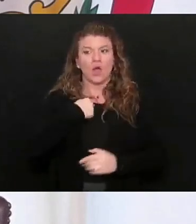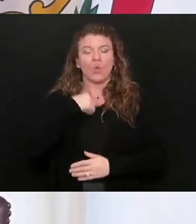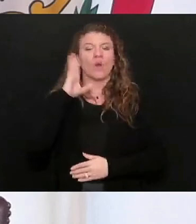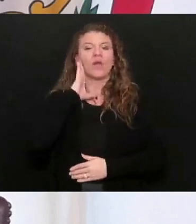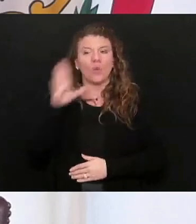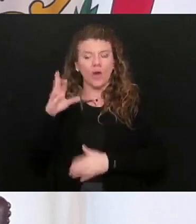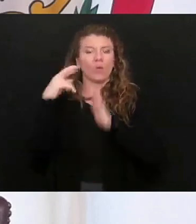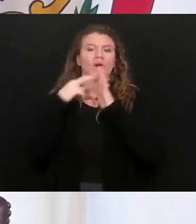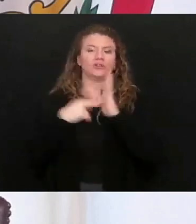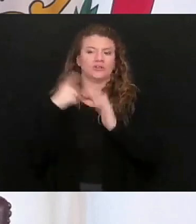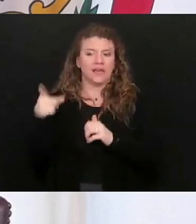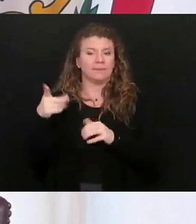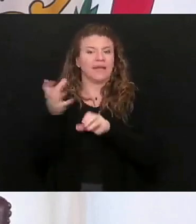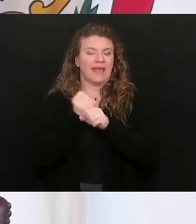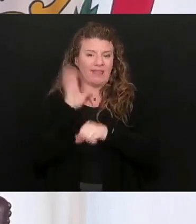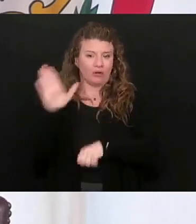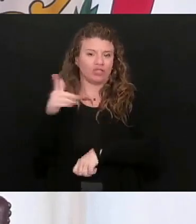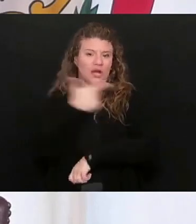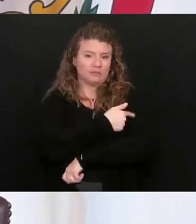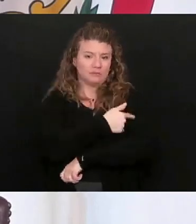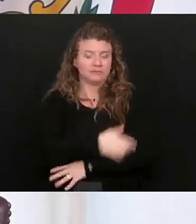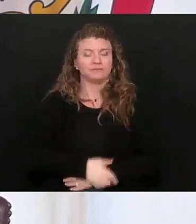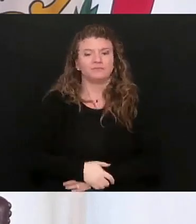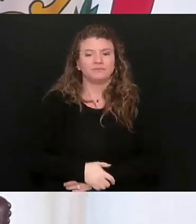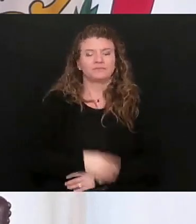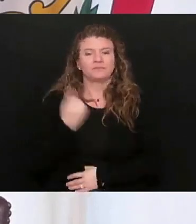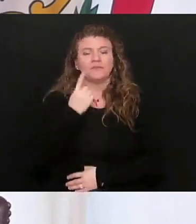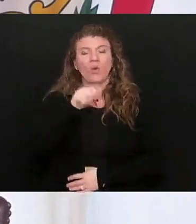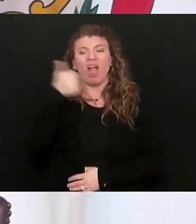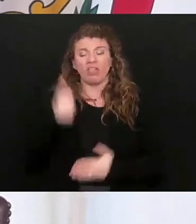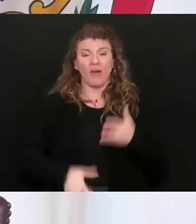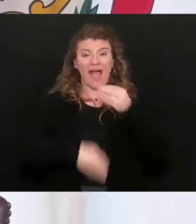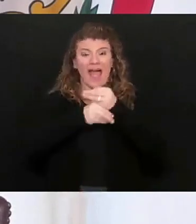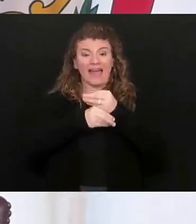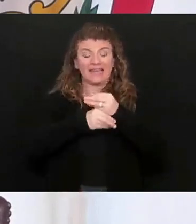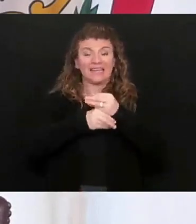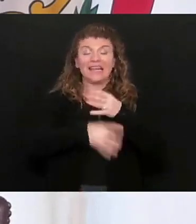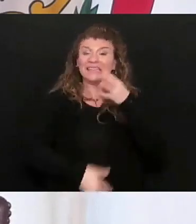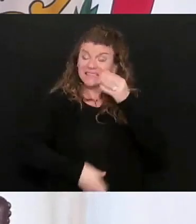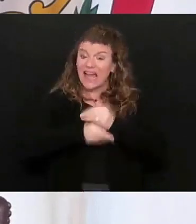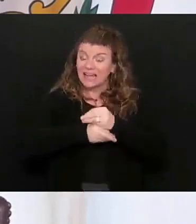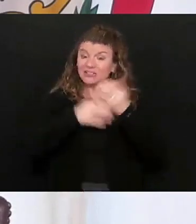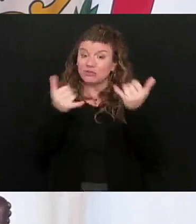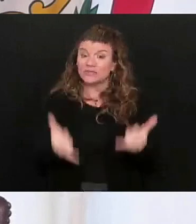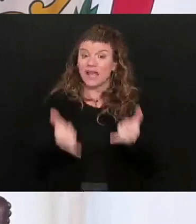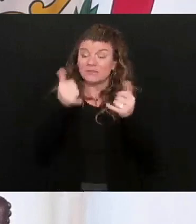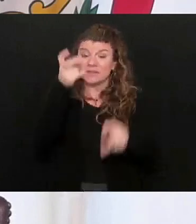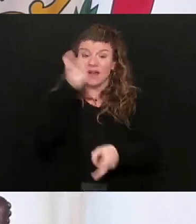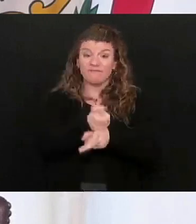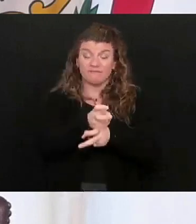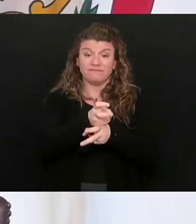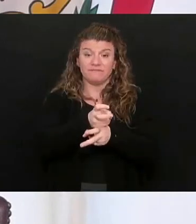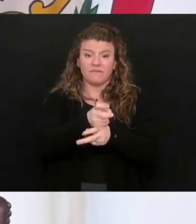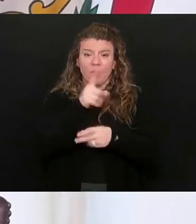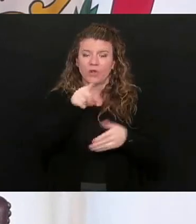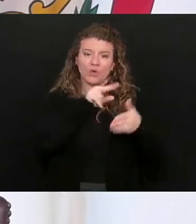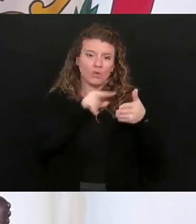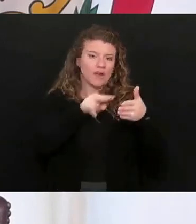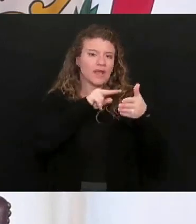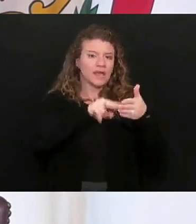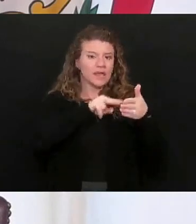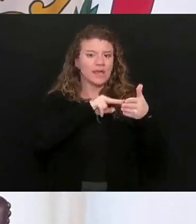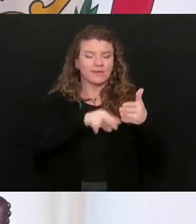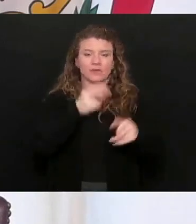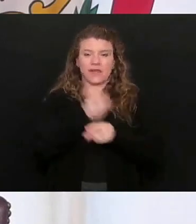registered and we'll get their shot. The only other thing I'd add today has been a tough one, you know, when you read through all those names,